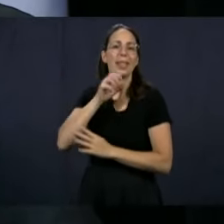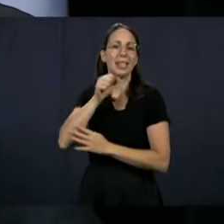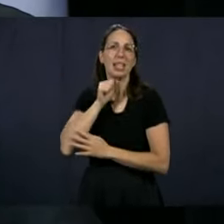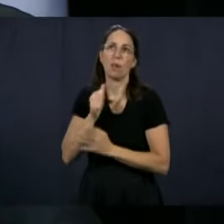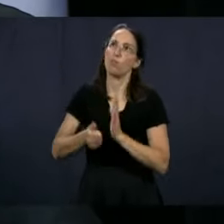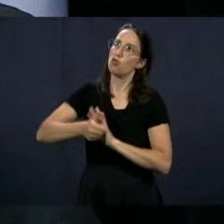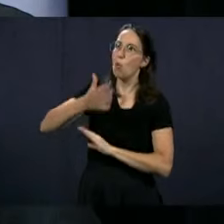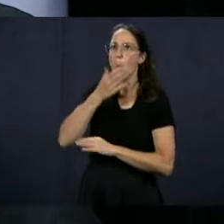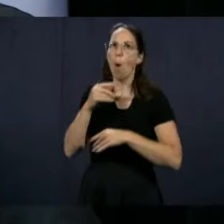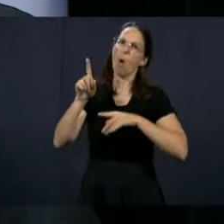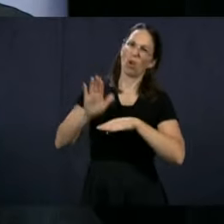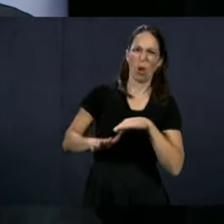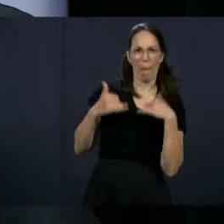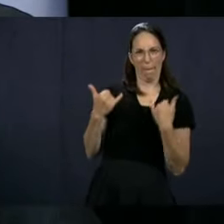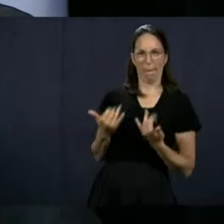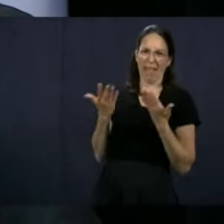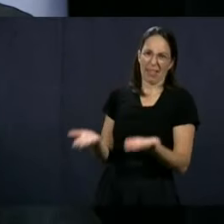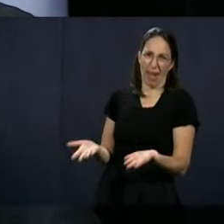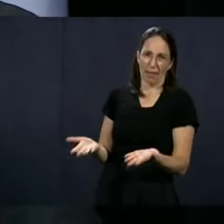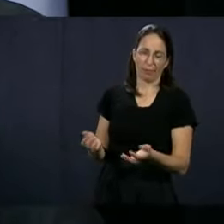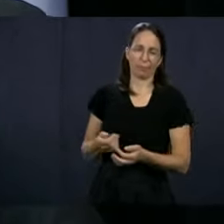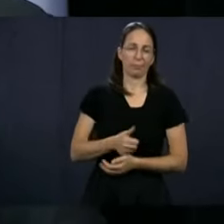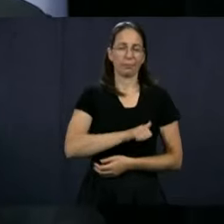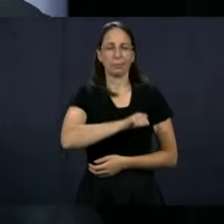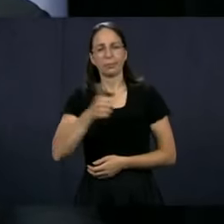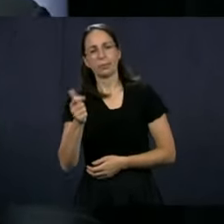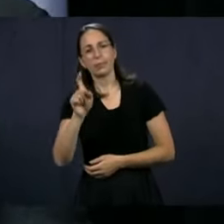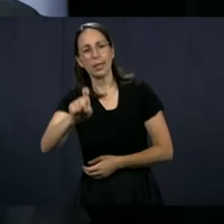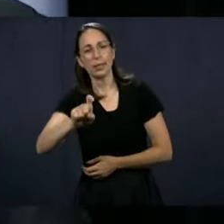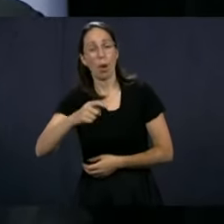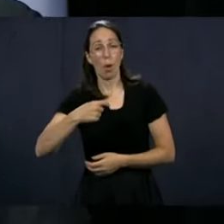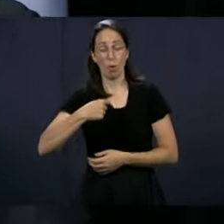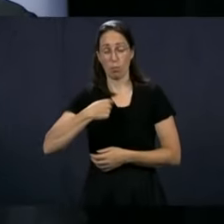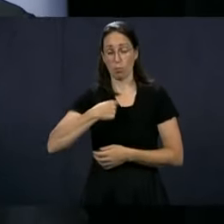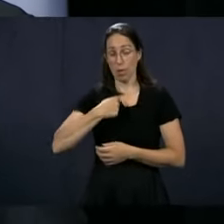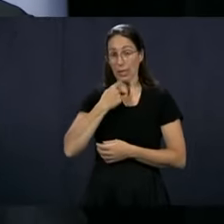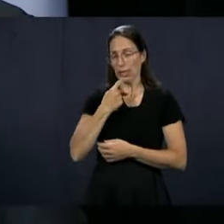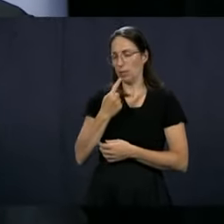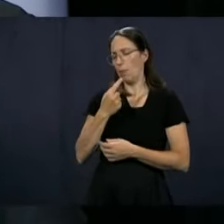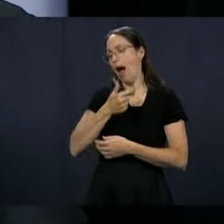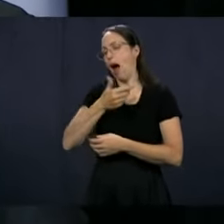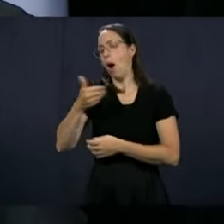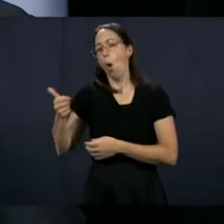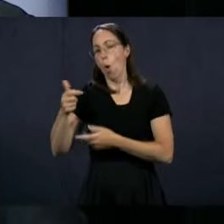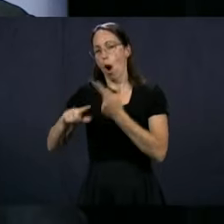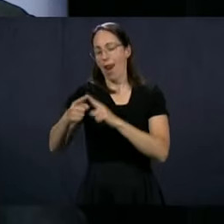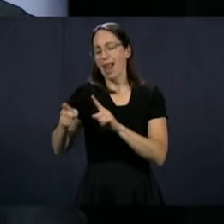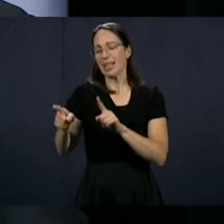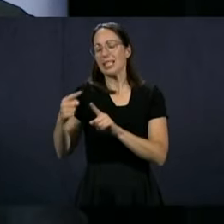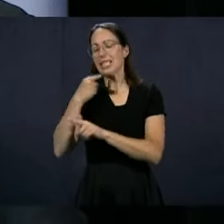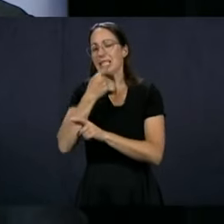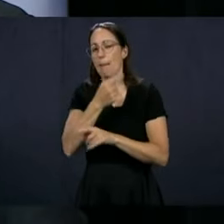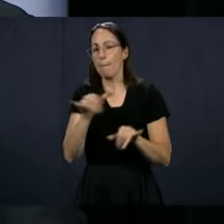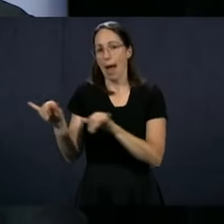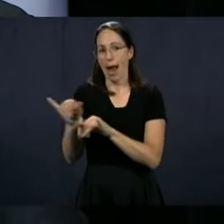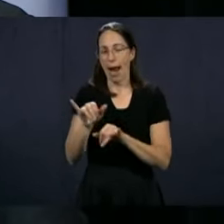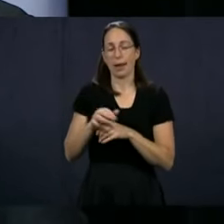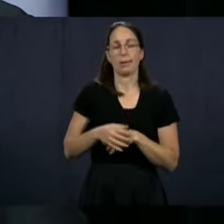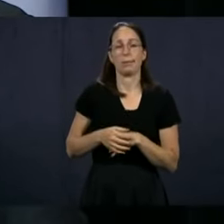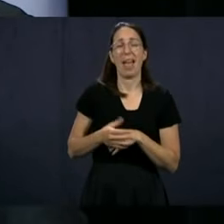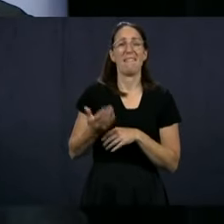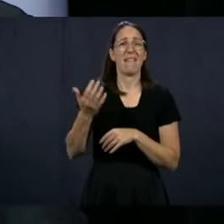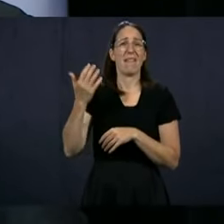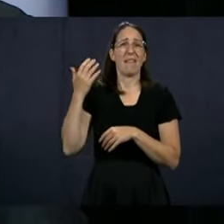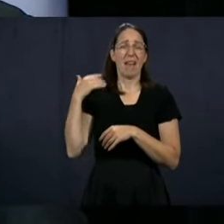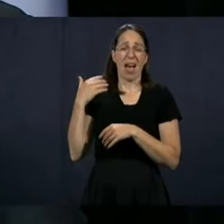that's a lot more beautiful than what we're offering right now. My colleague talked about it earlier on, the big residences, and I remember, as of the first